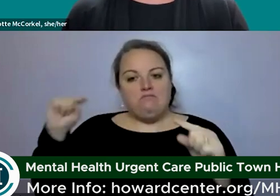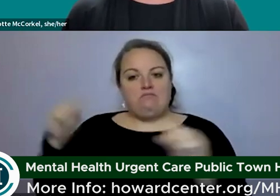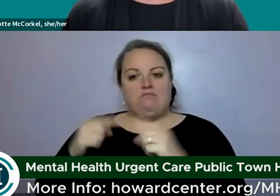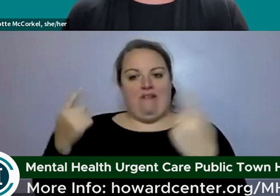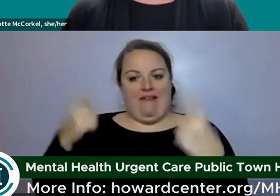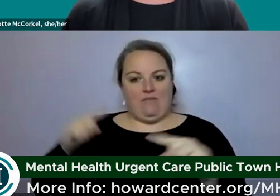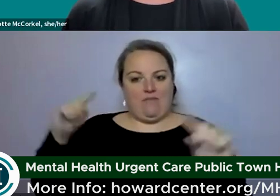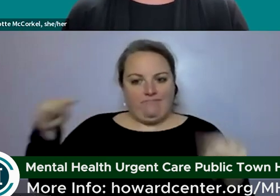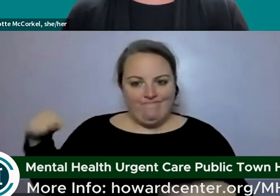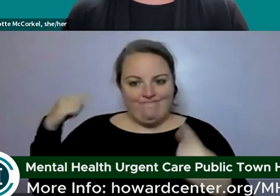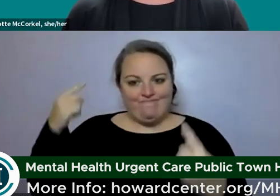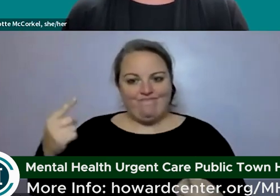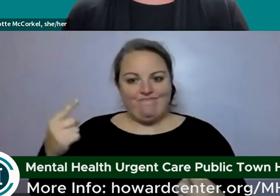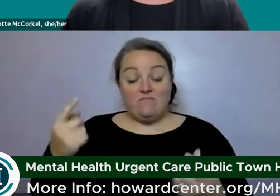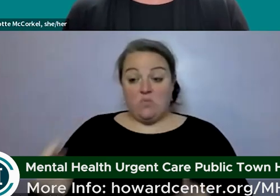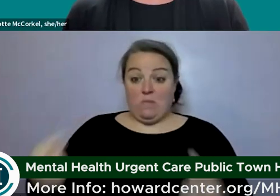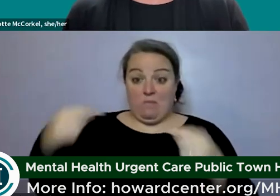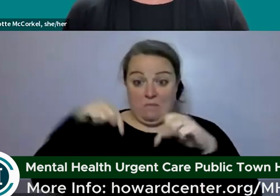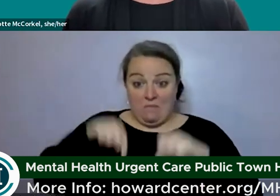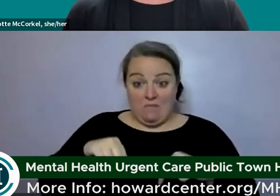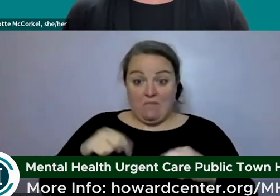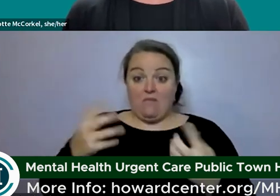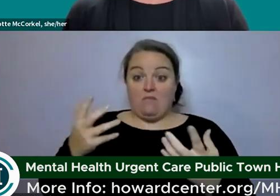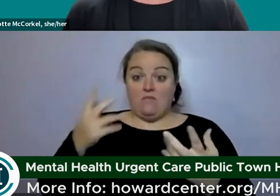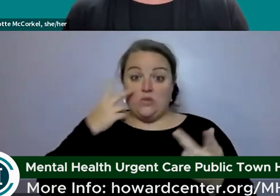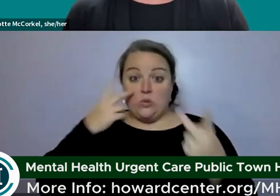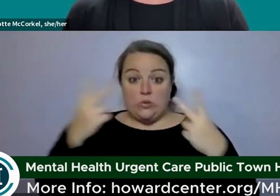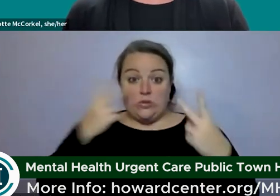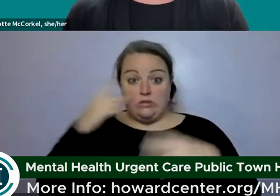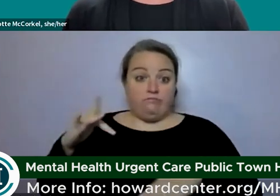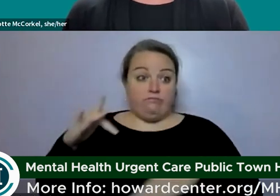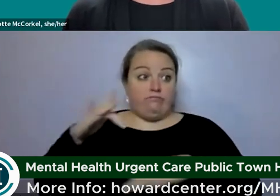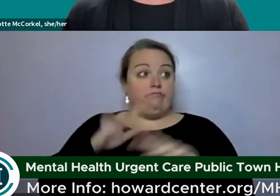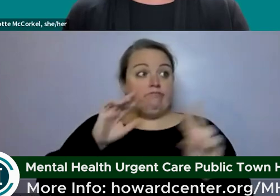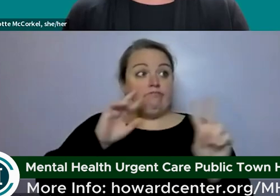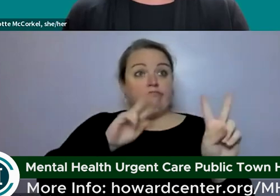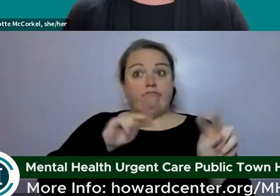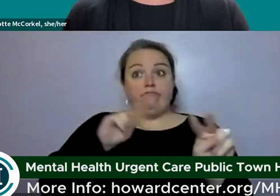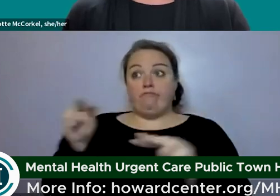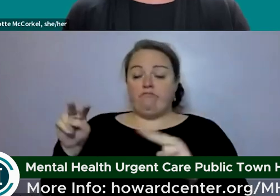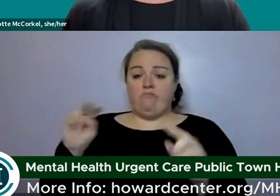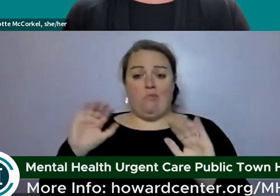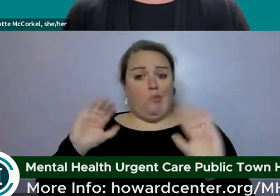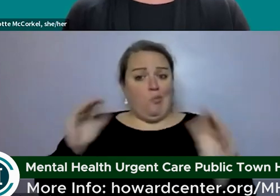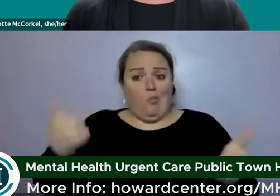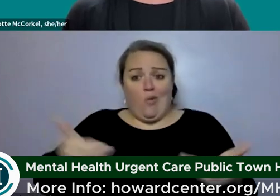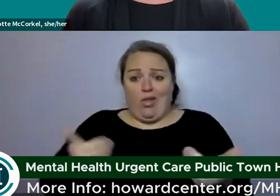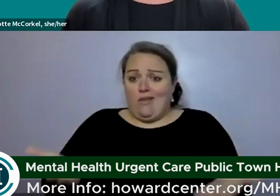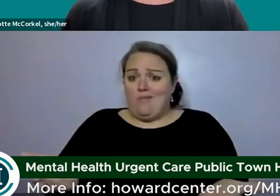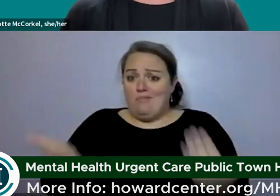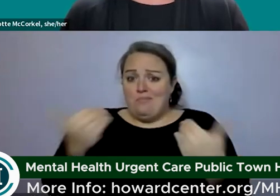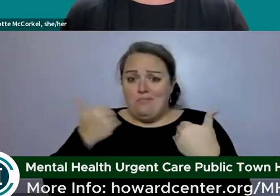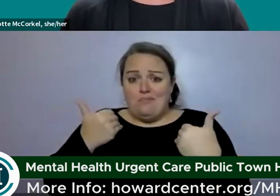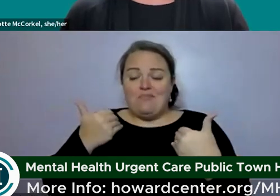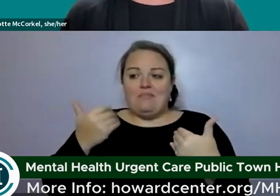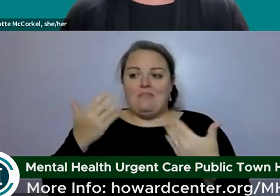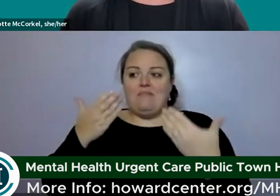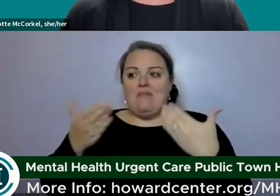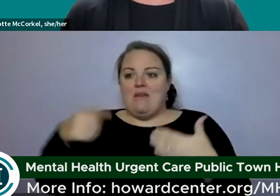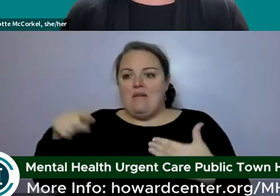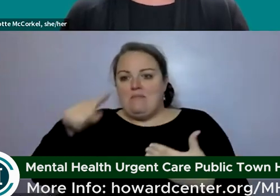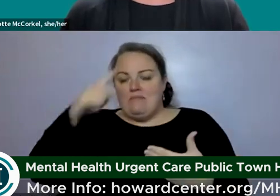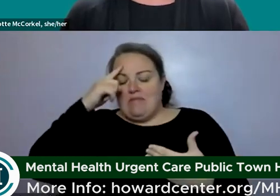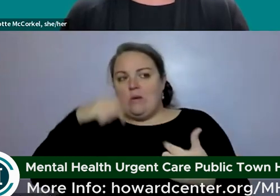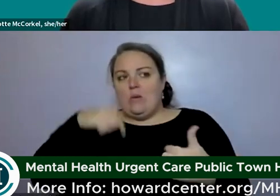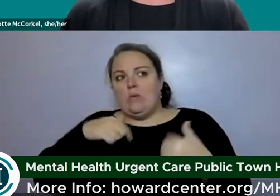wants to come up to mental health urgent care just to see it that is absolutely welcome if that's going to help them figure out if that's a support